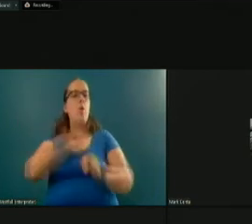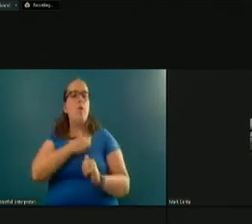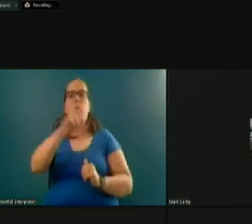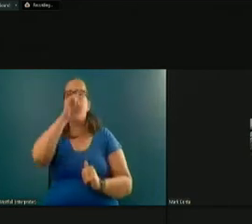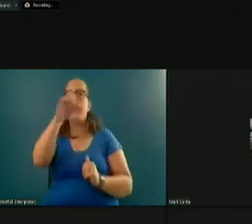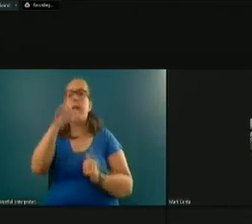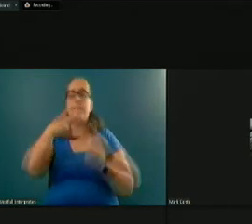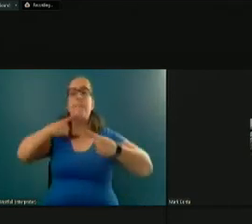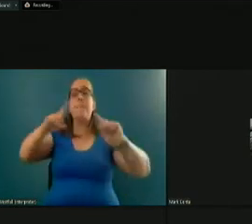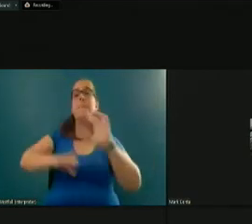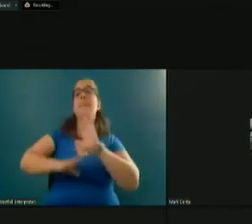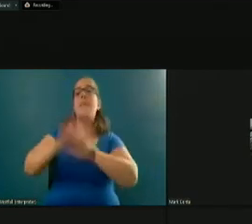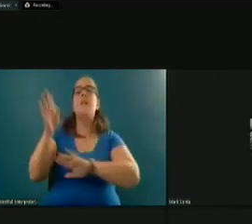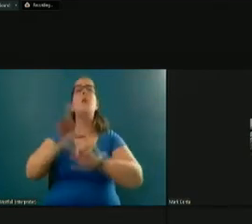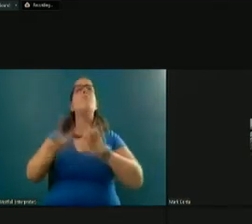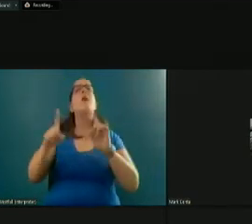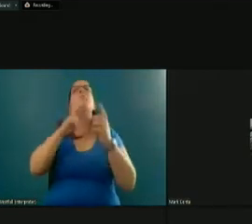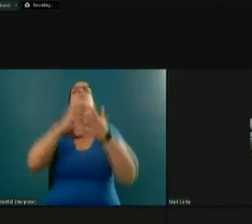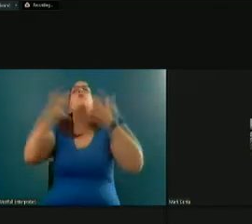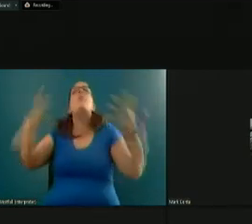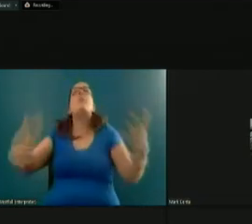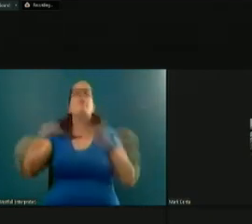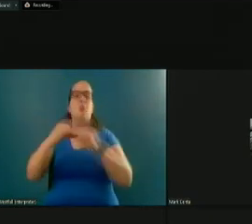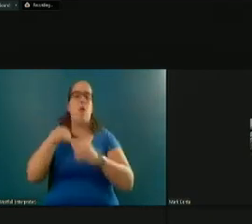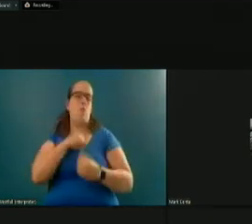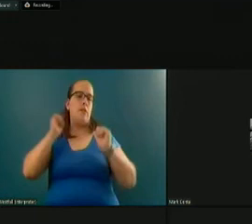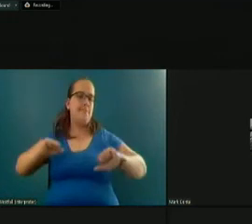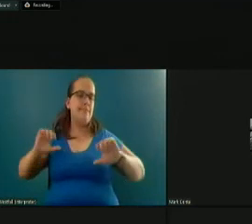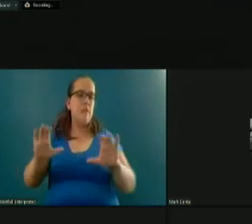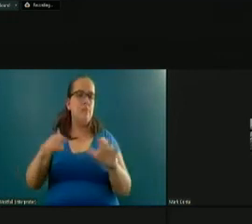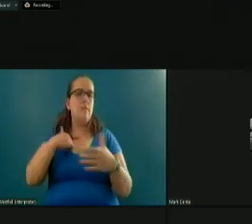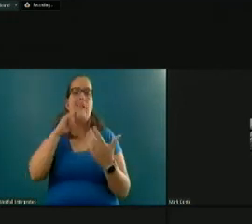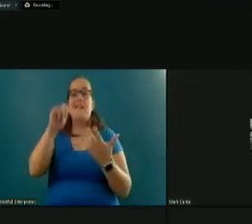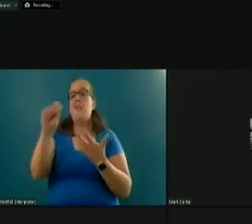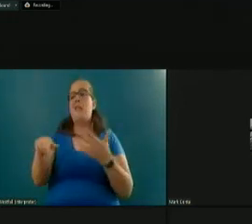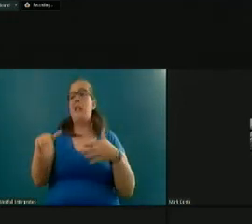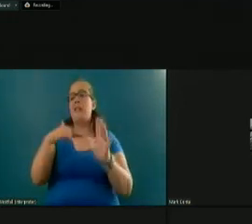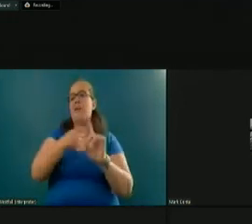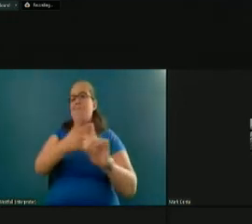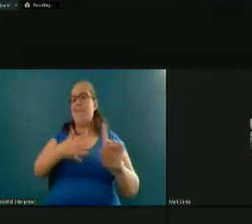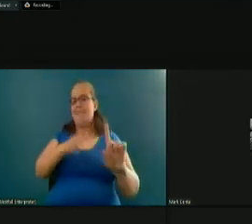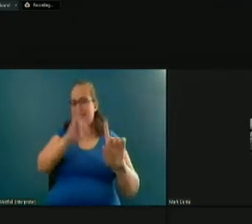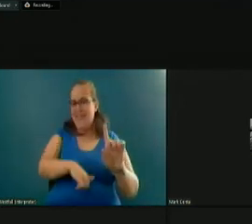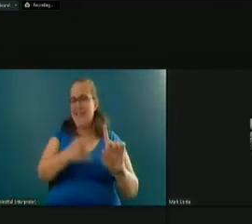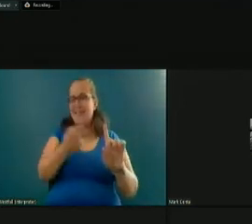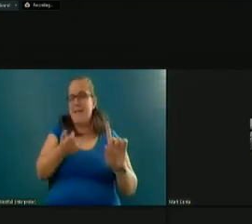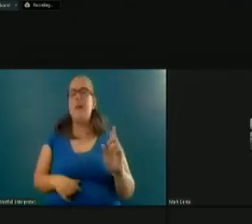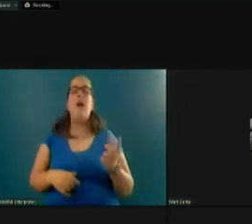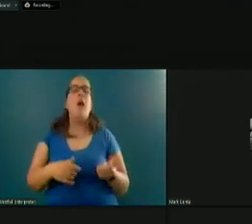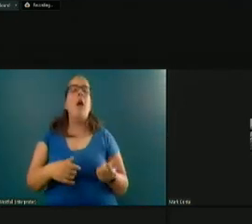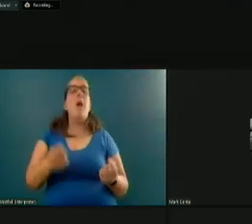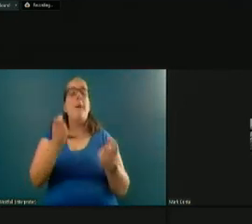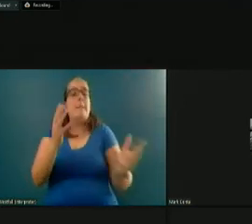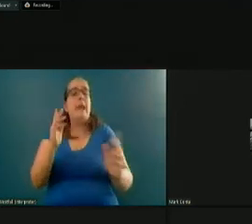excelling in this regard. But there's so much more that we need to do. So this question just allows me to expand on that a bit. That there are many